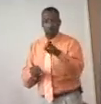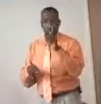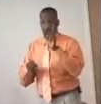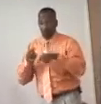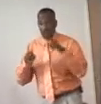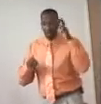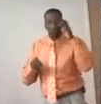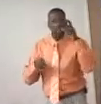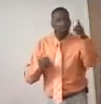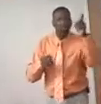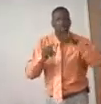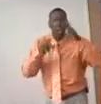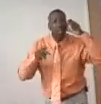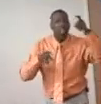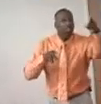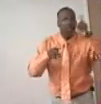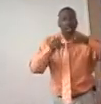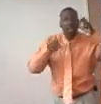Y'all can't hear in the back.